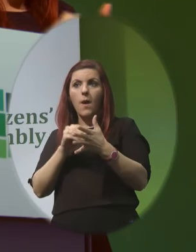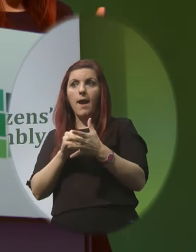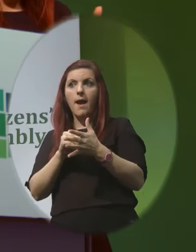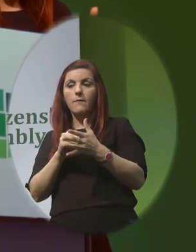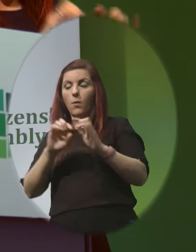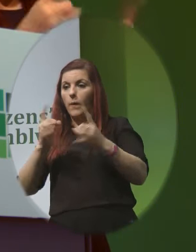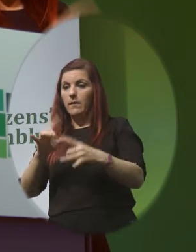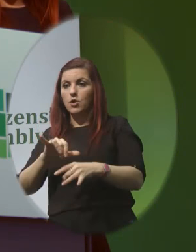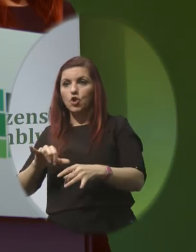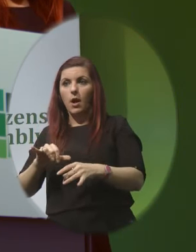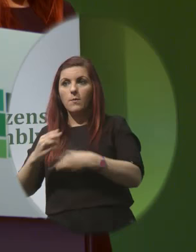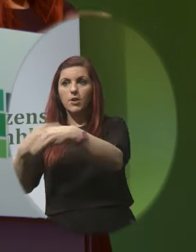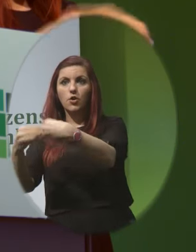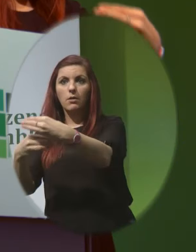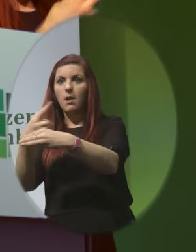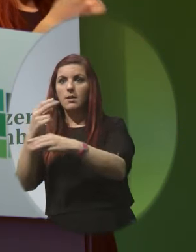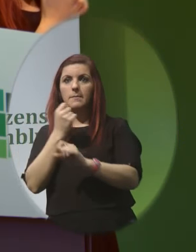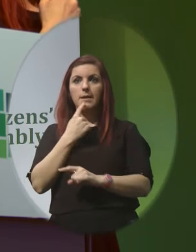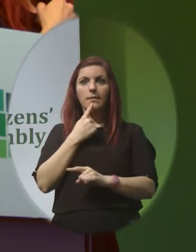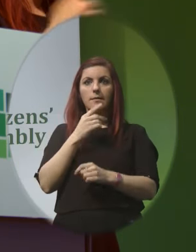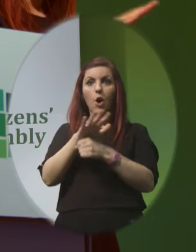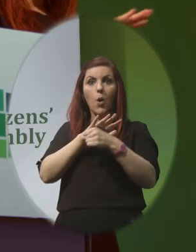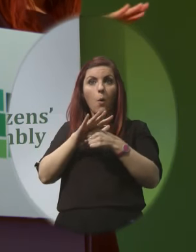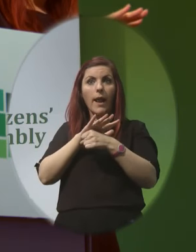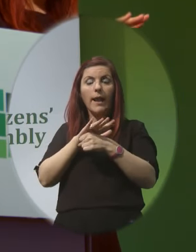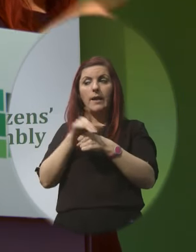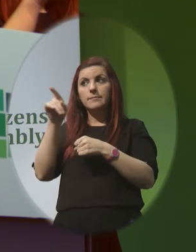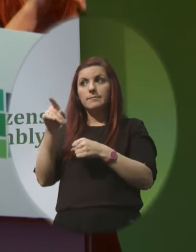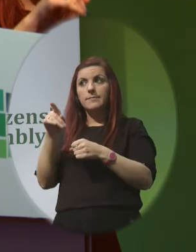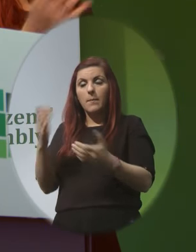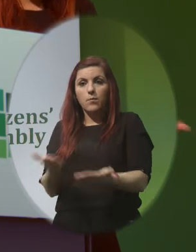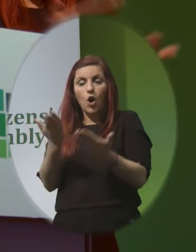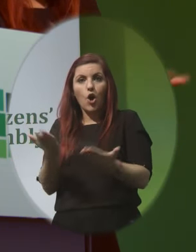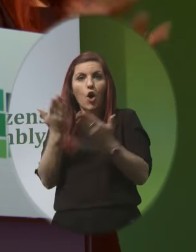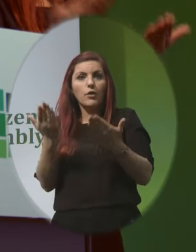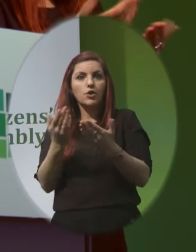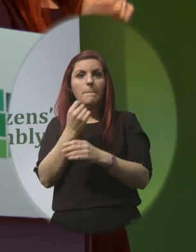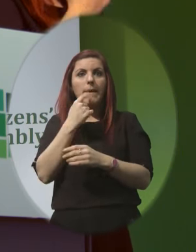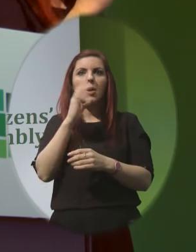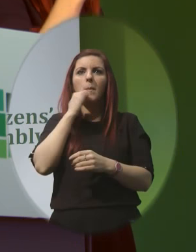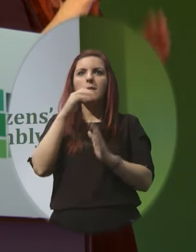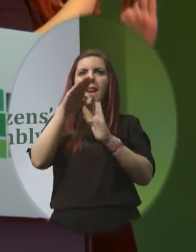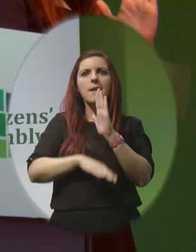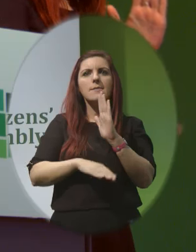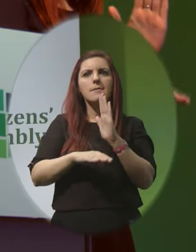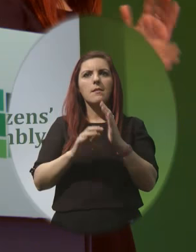medical procedure globally the trend is to encourage medical procedures because they have lower complication rates